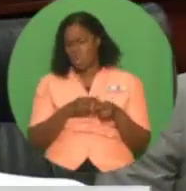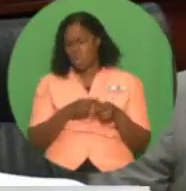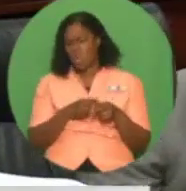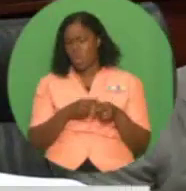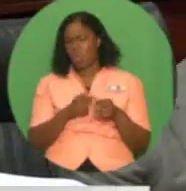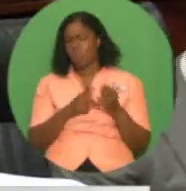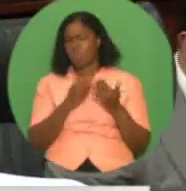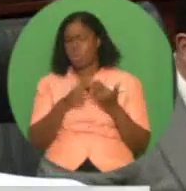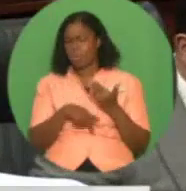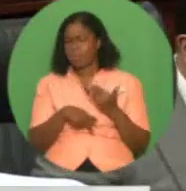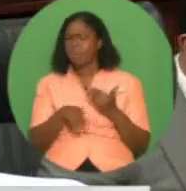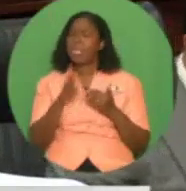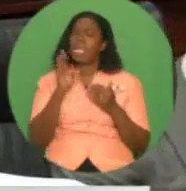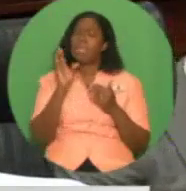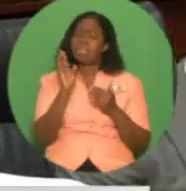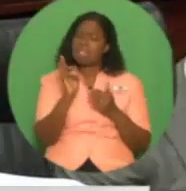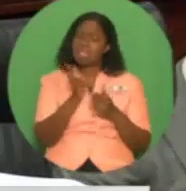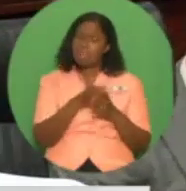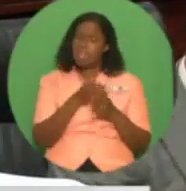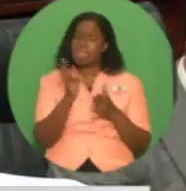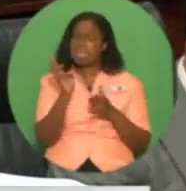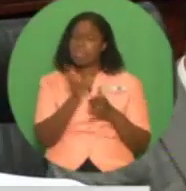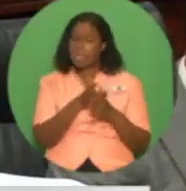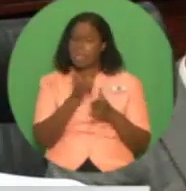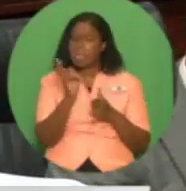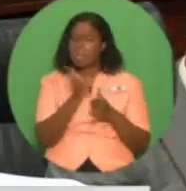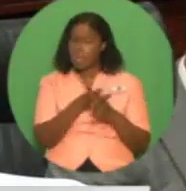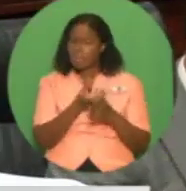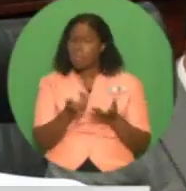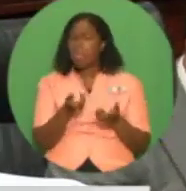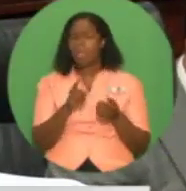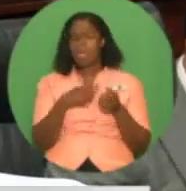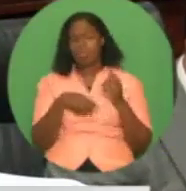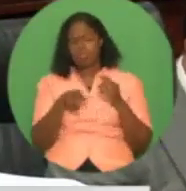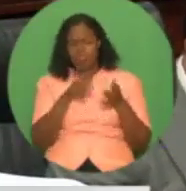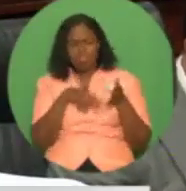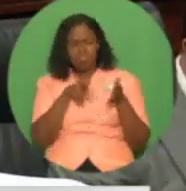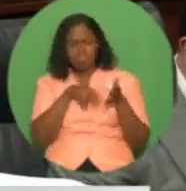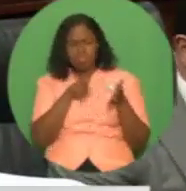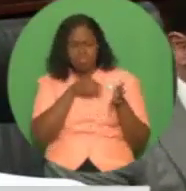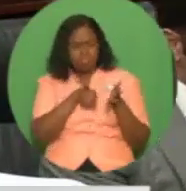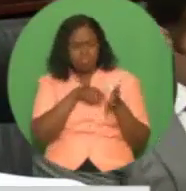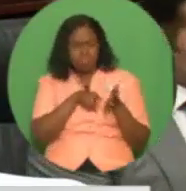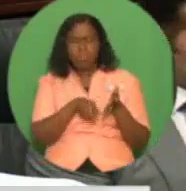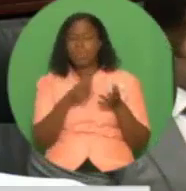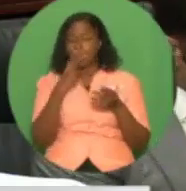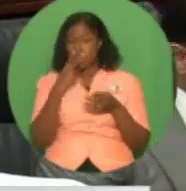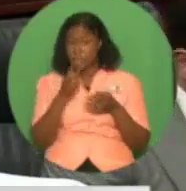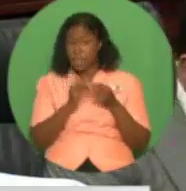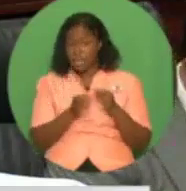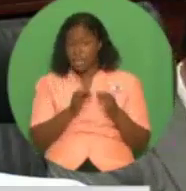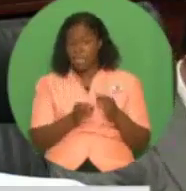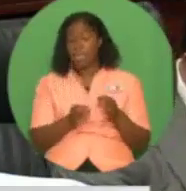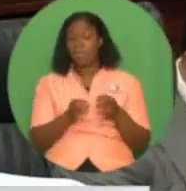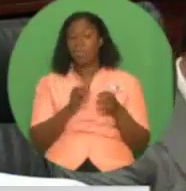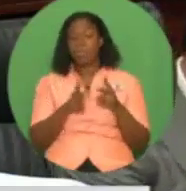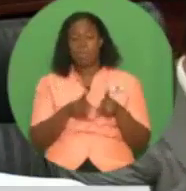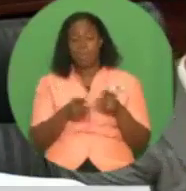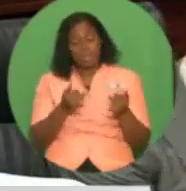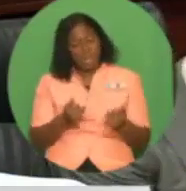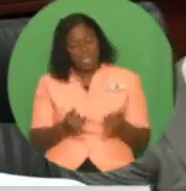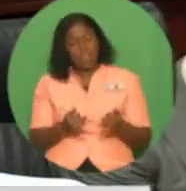whether beneficiaries have moved from the state where they were on entry to the program and whether they can now stand on their own.